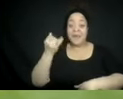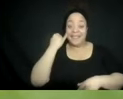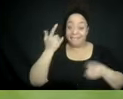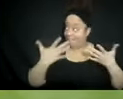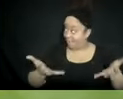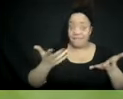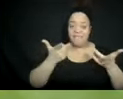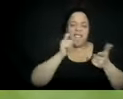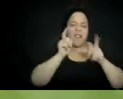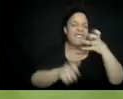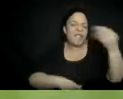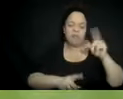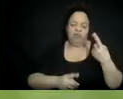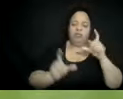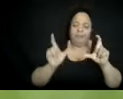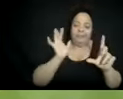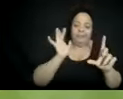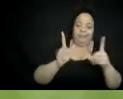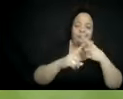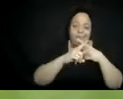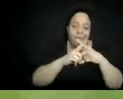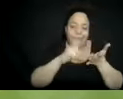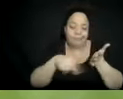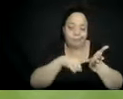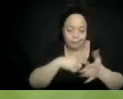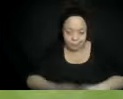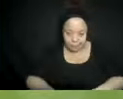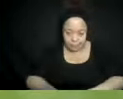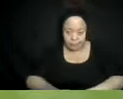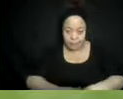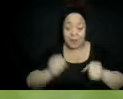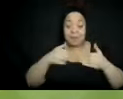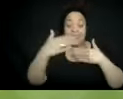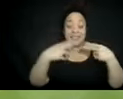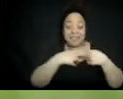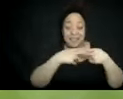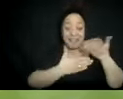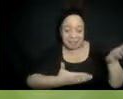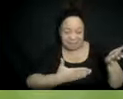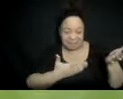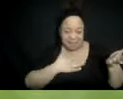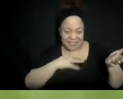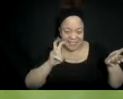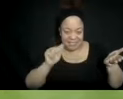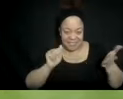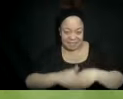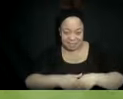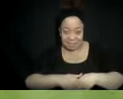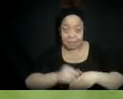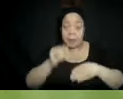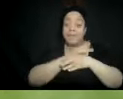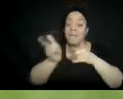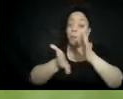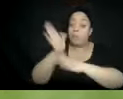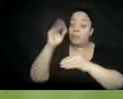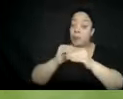room, this is the activity. They're going to be eight slides. Um, there's going to be a, the slides are going to be put in